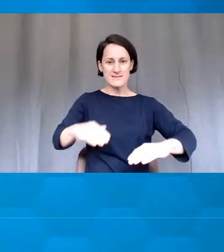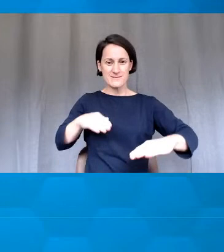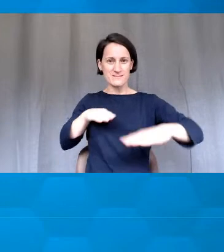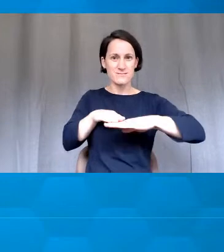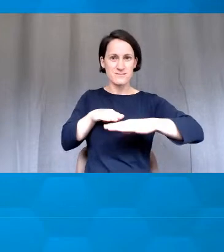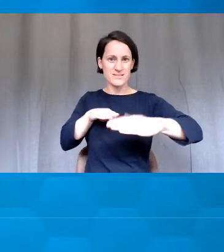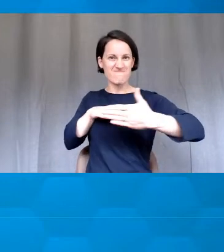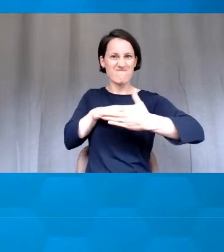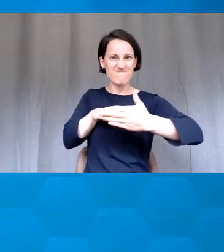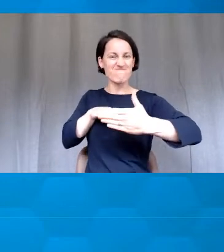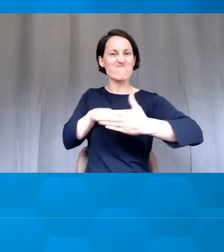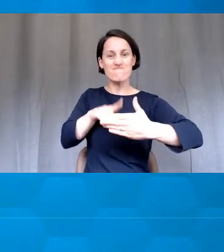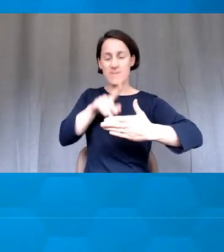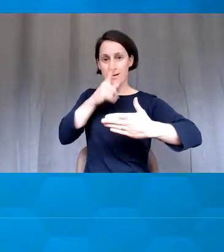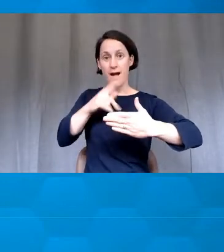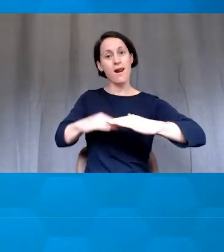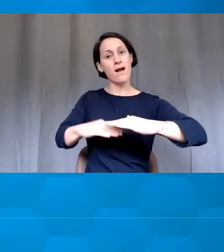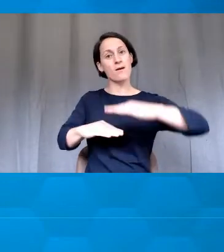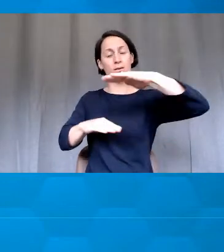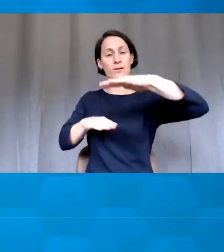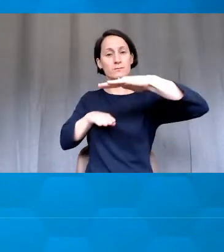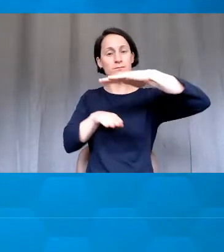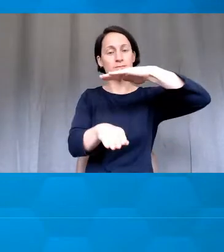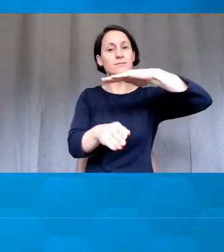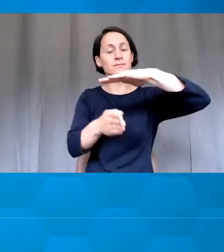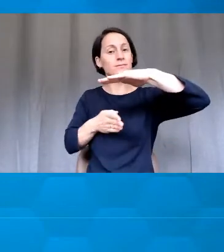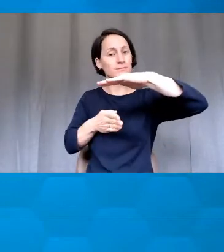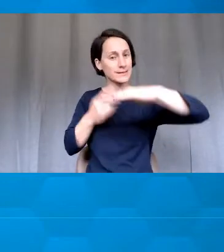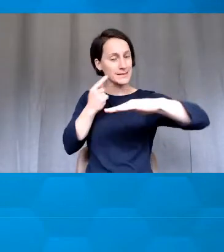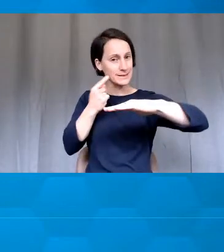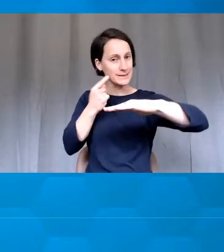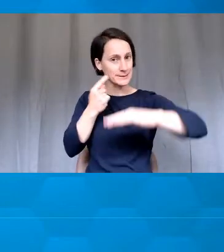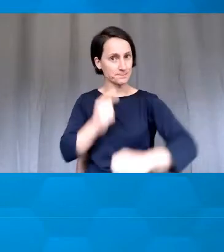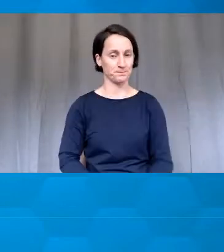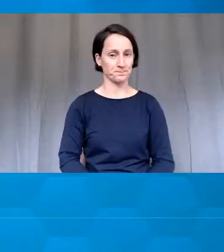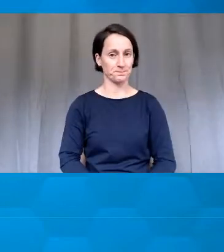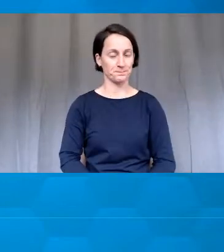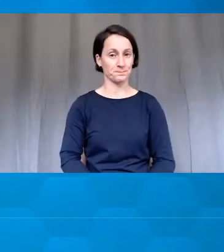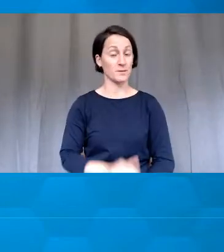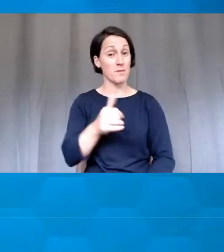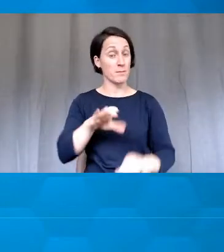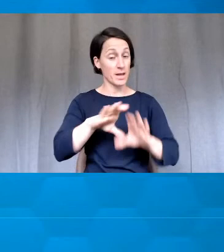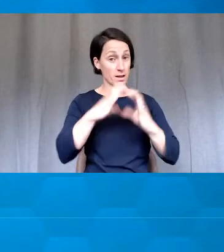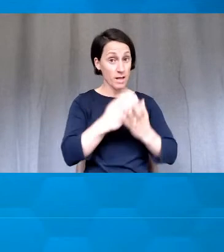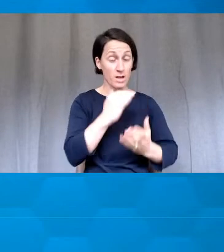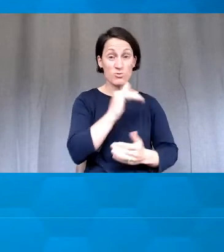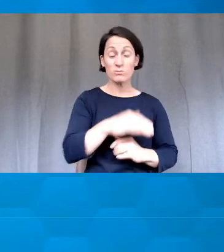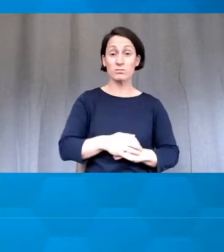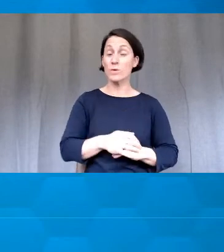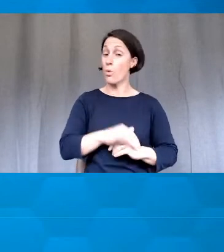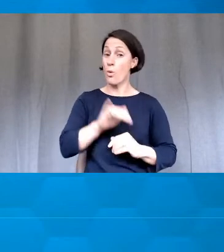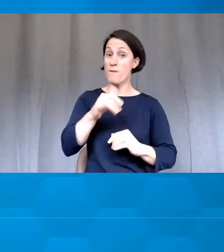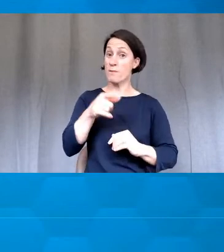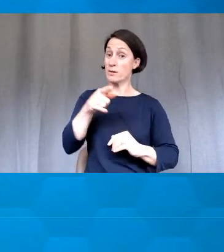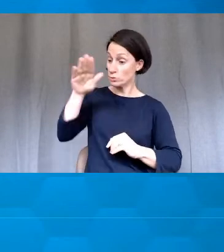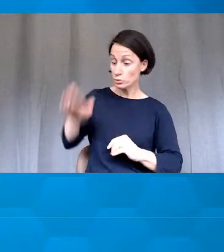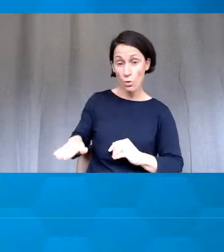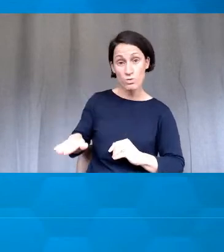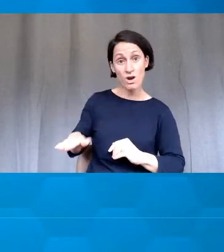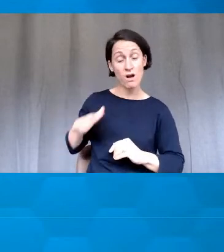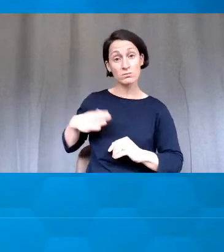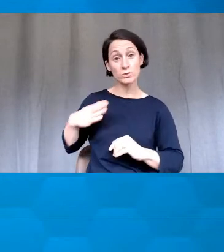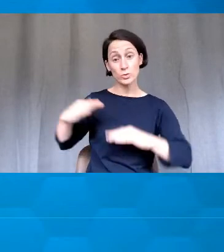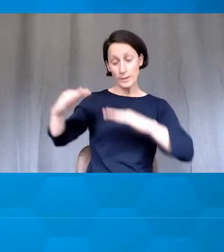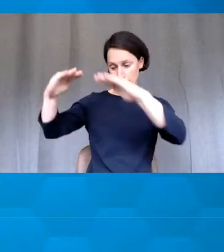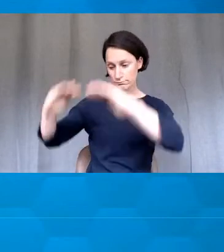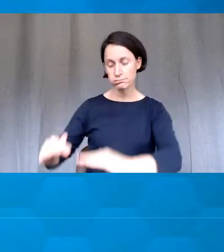table in a classroom, or if you are of a different size, different shape, and you need the presenter